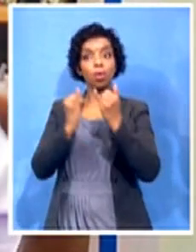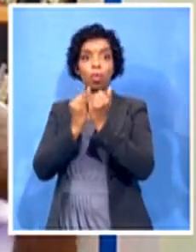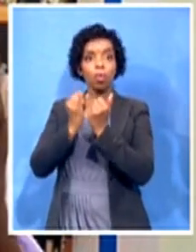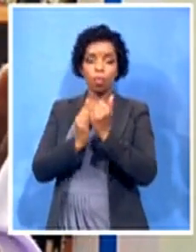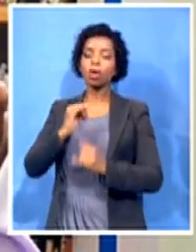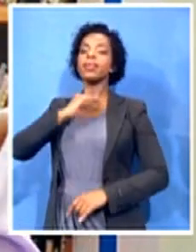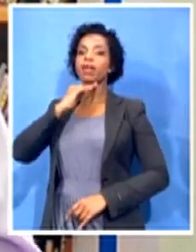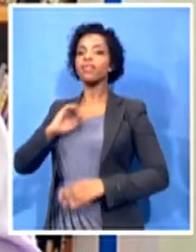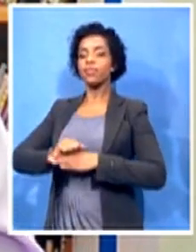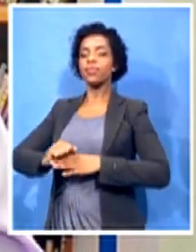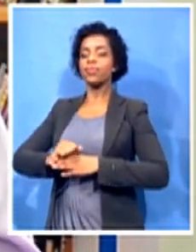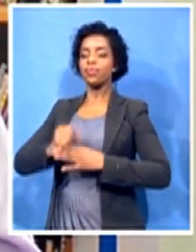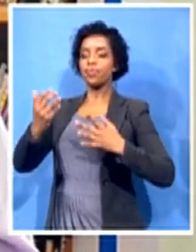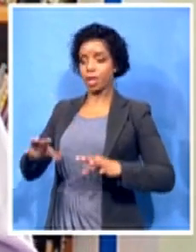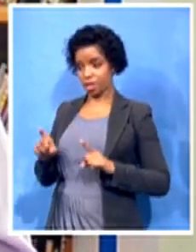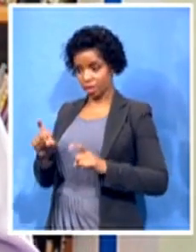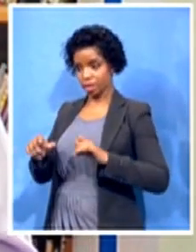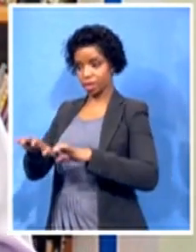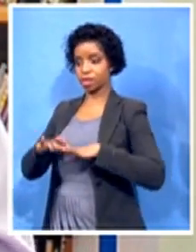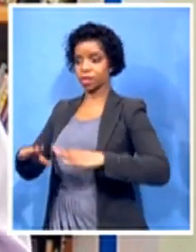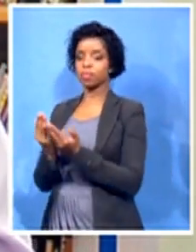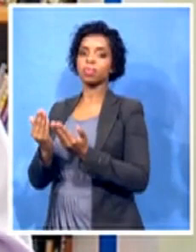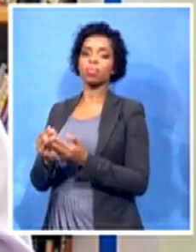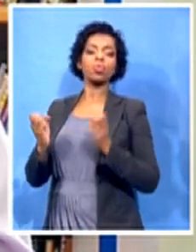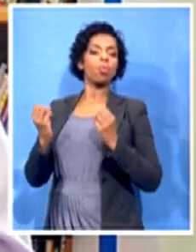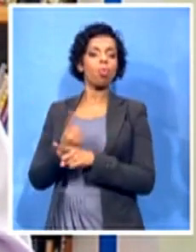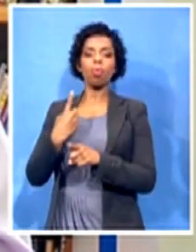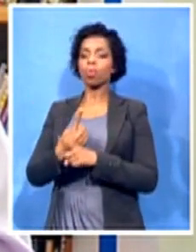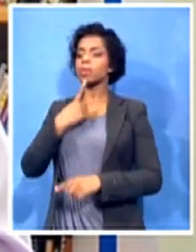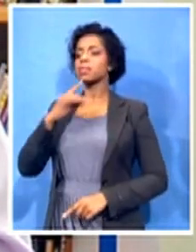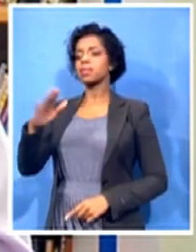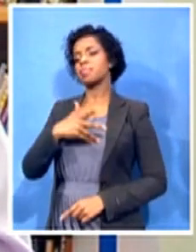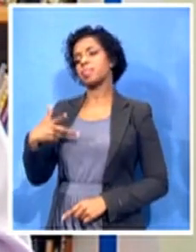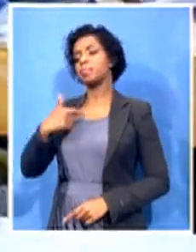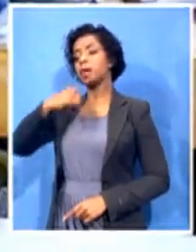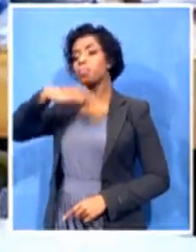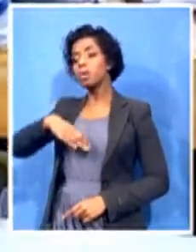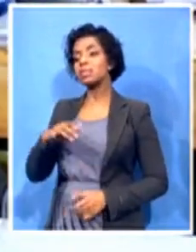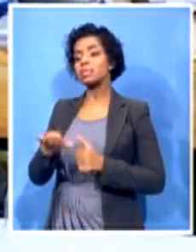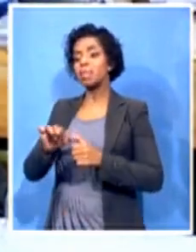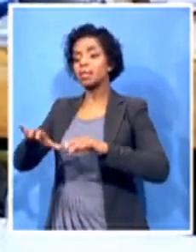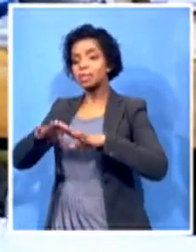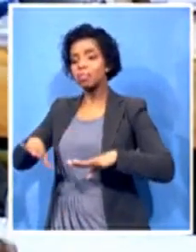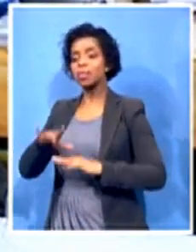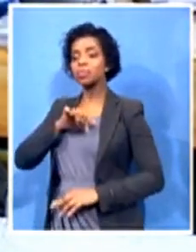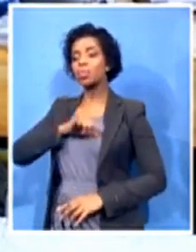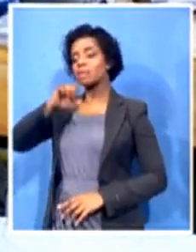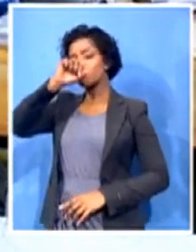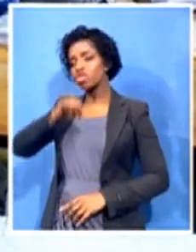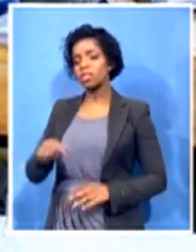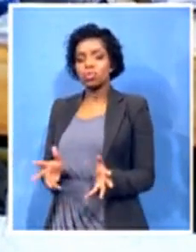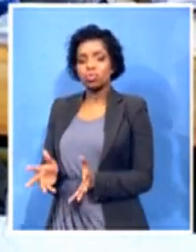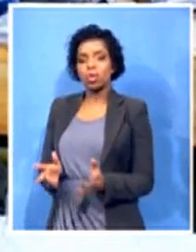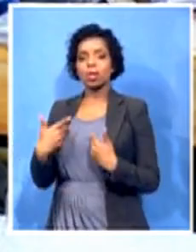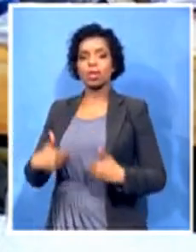Mom, I wish we could get better playing fields, especially for us who love soccer. The school provides an occupational